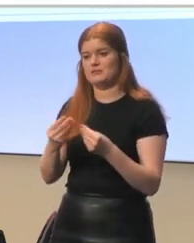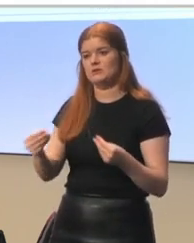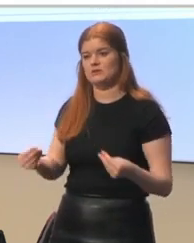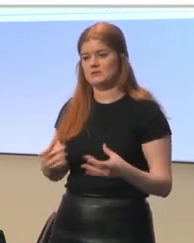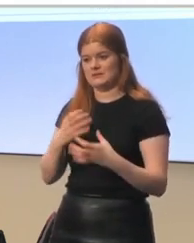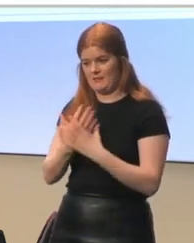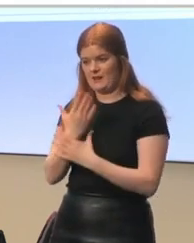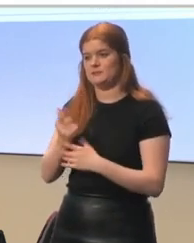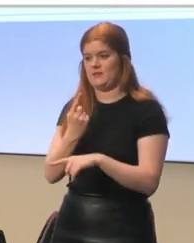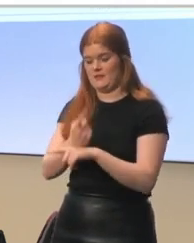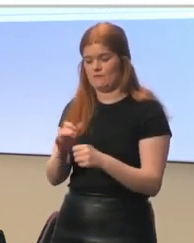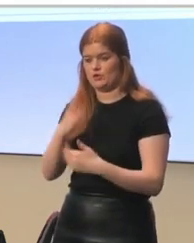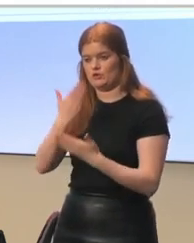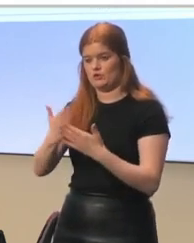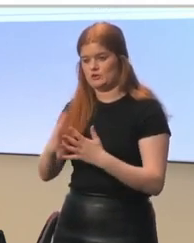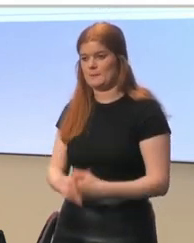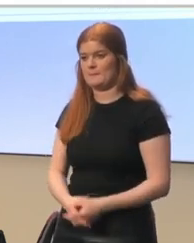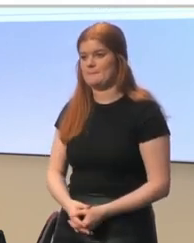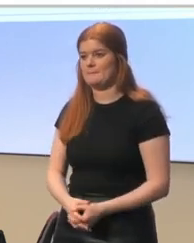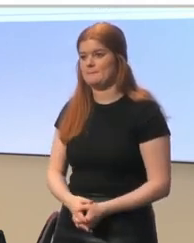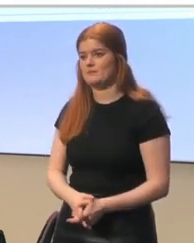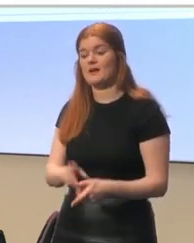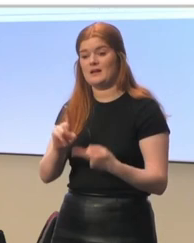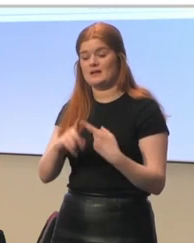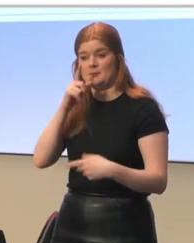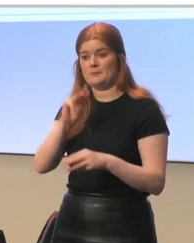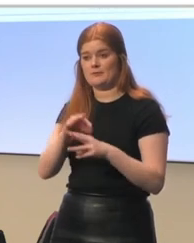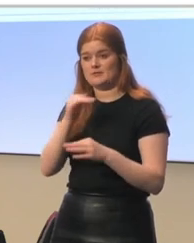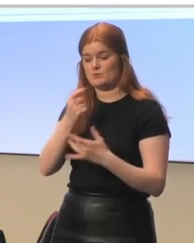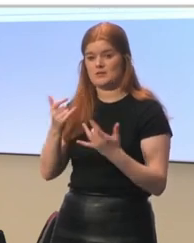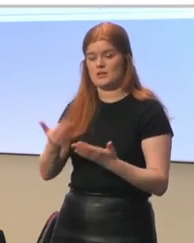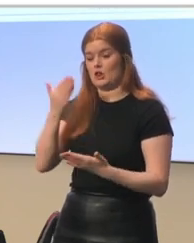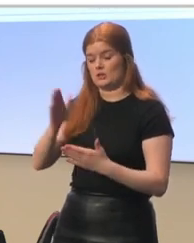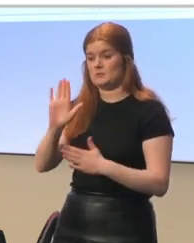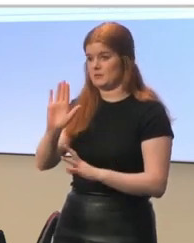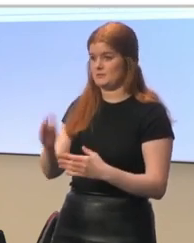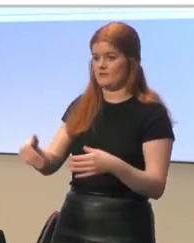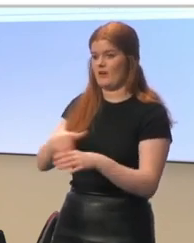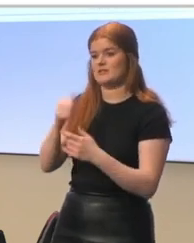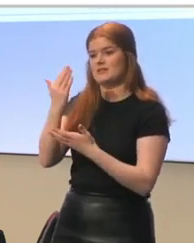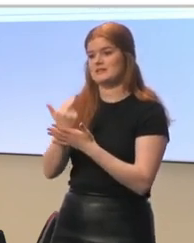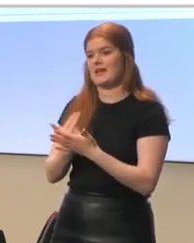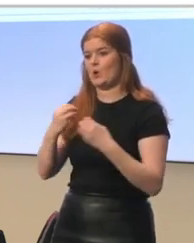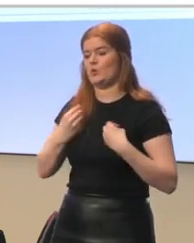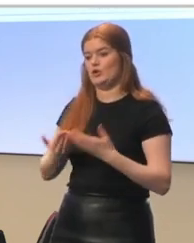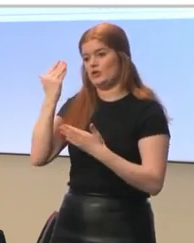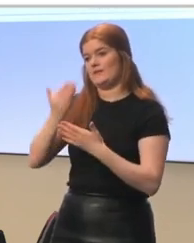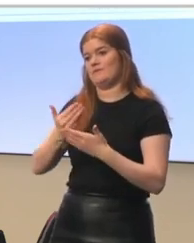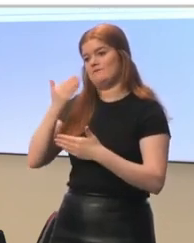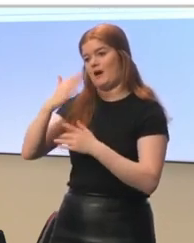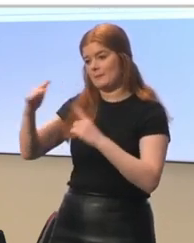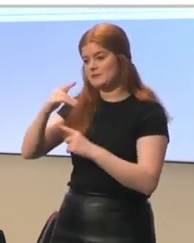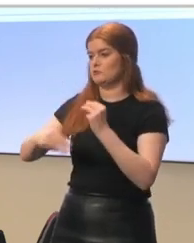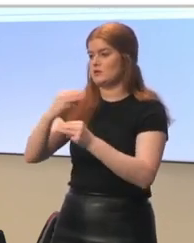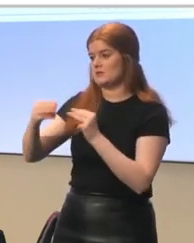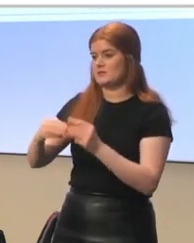for the learners. They also said it's important that learners need to participate in designing learning environment and processes. And here,